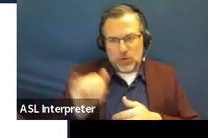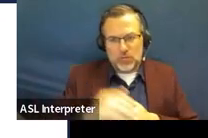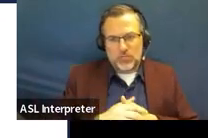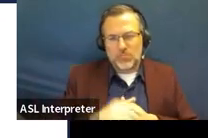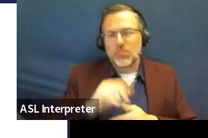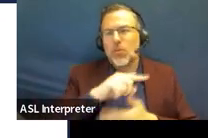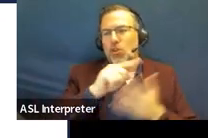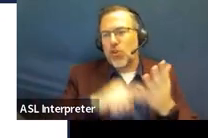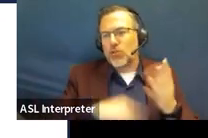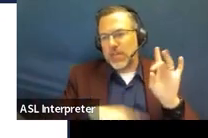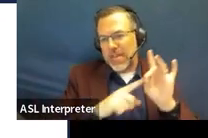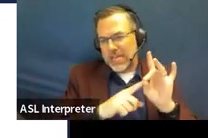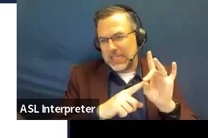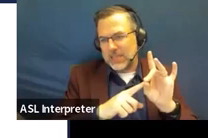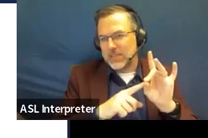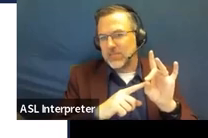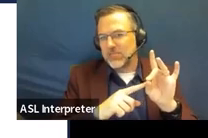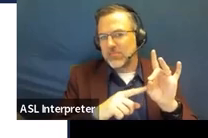participants per user.